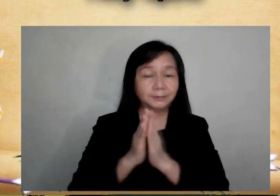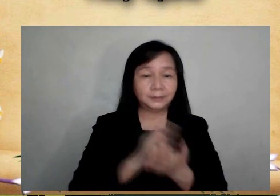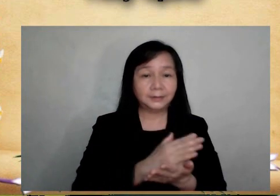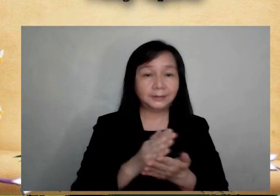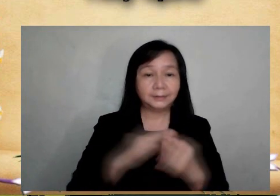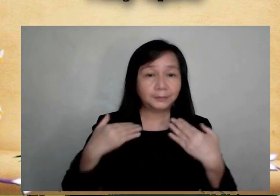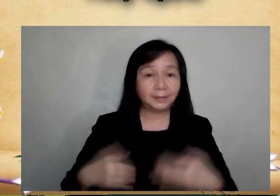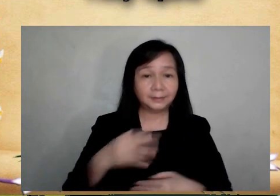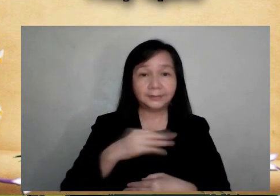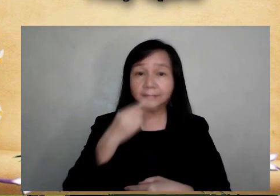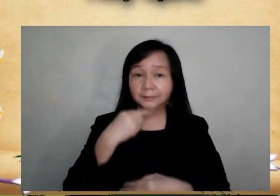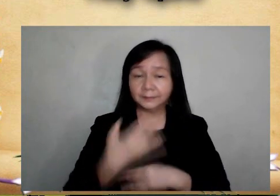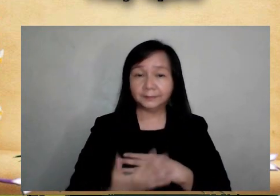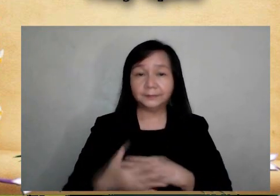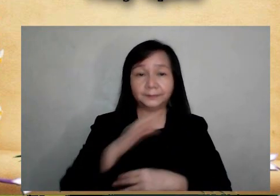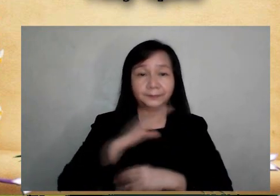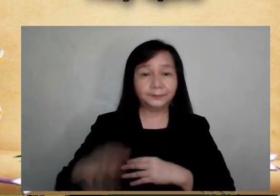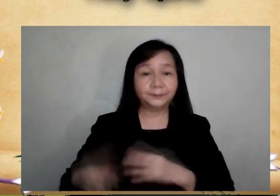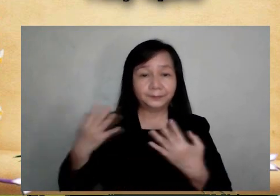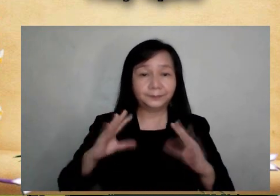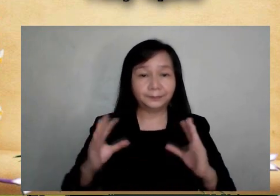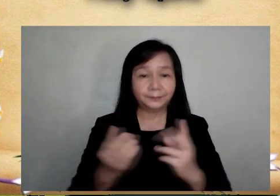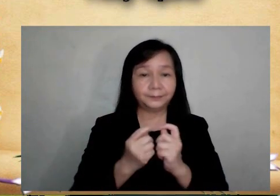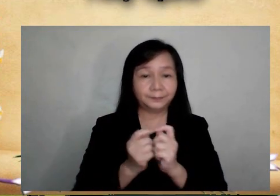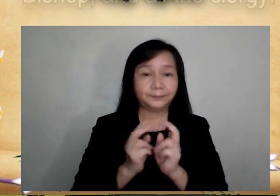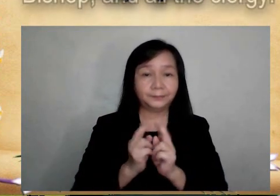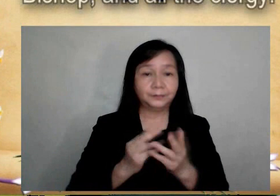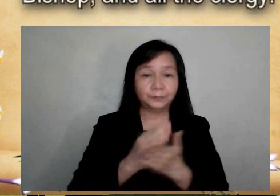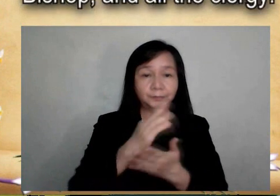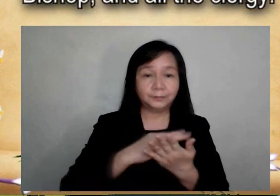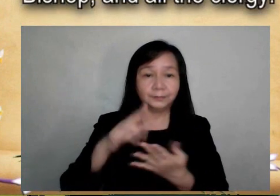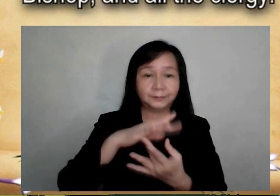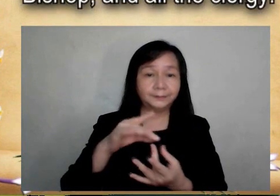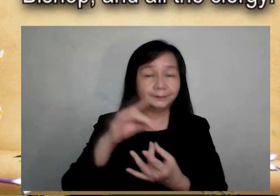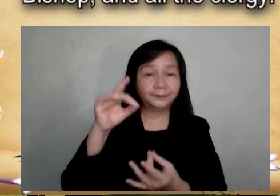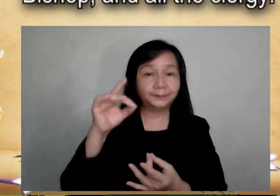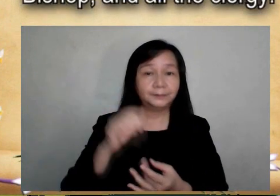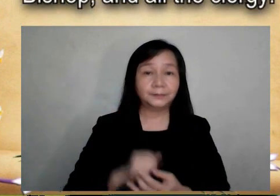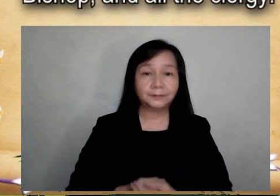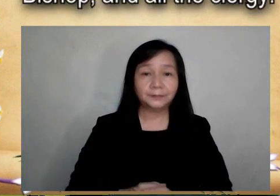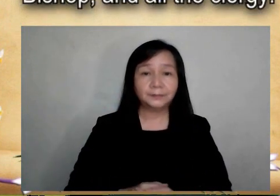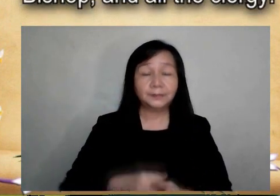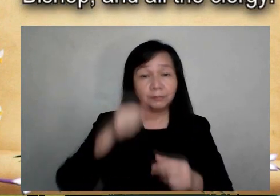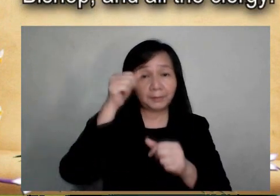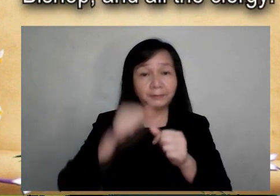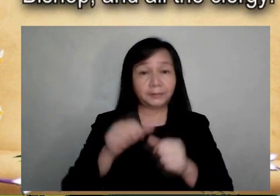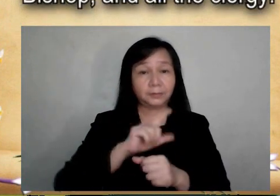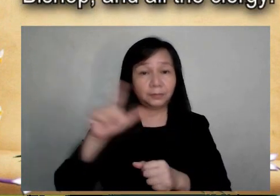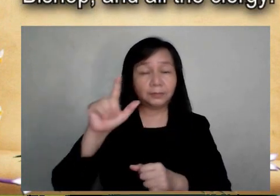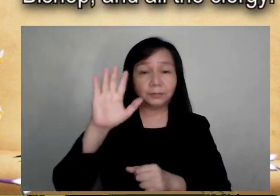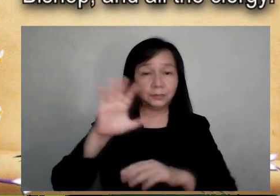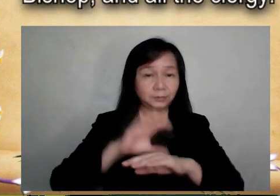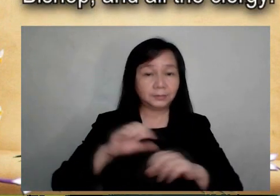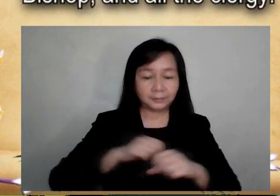we pray, that partaking of the body and blood of Christ, we may be gathered into one by the Holy Spirit. Remember, Lord, your church